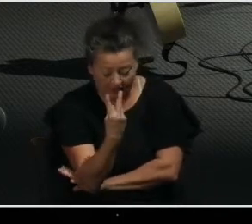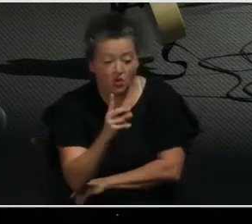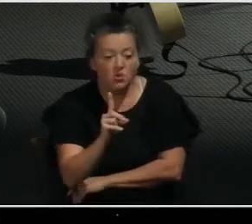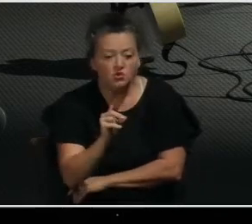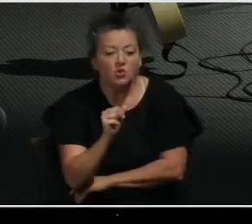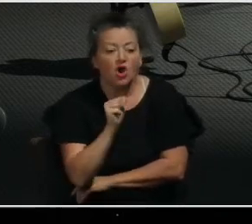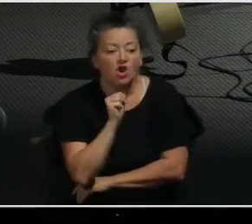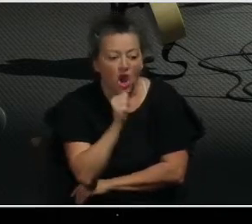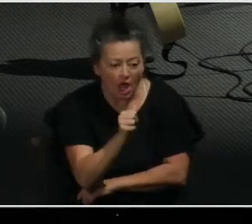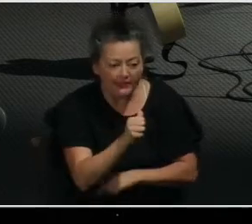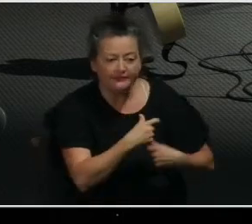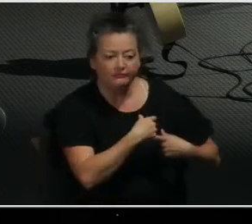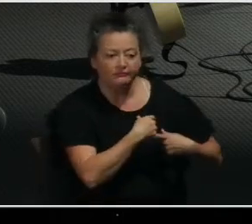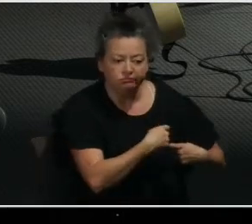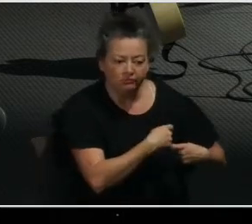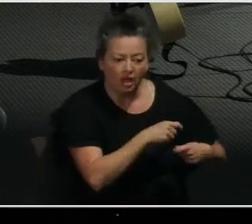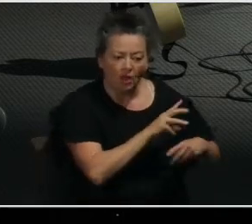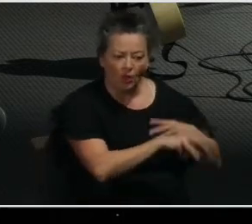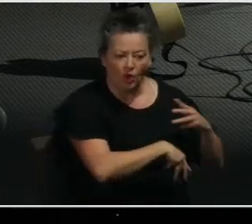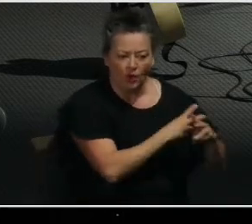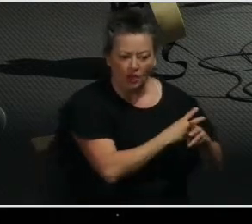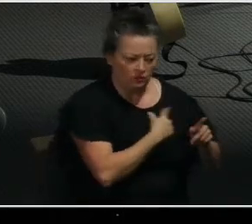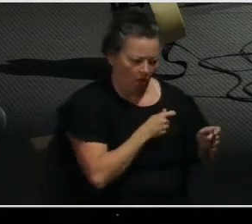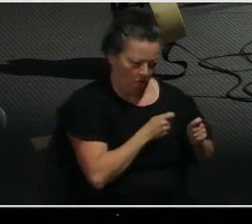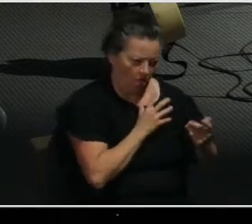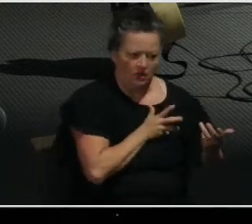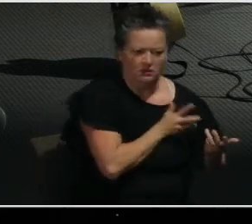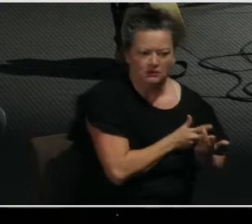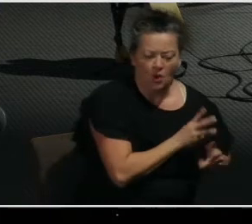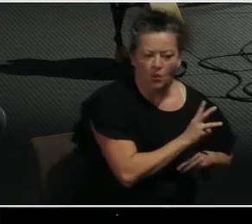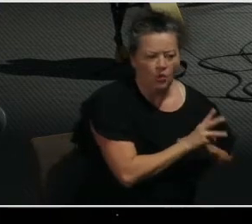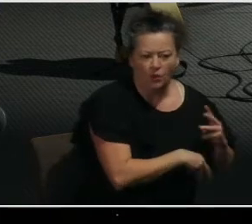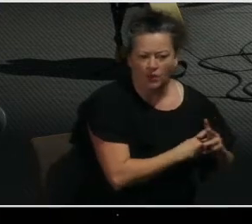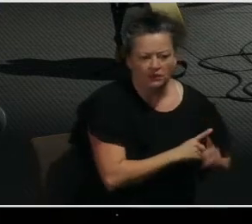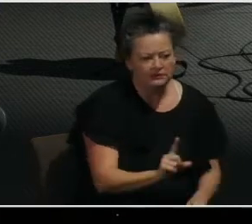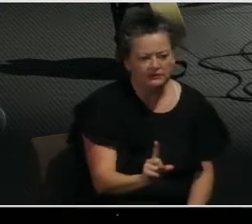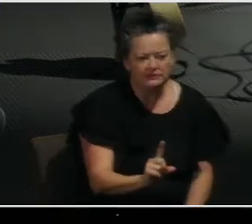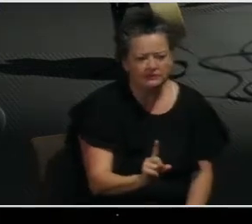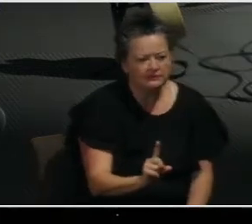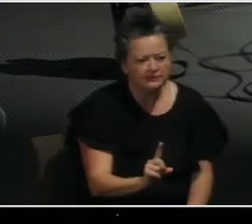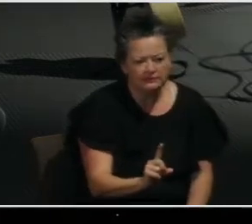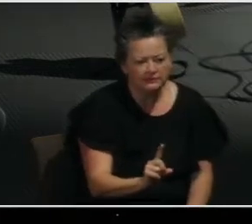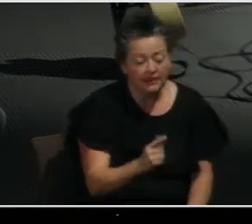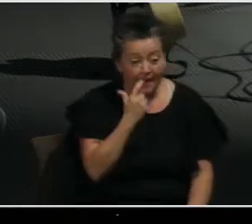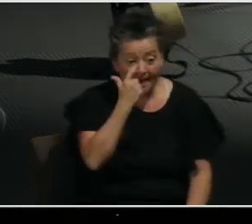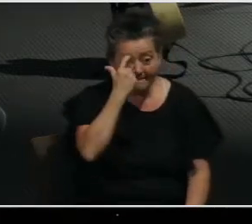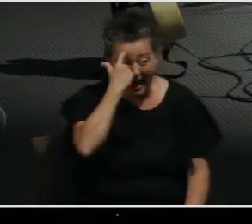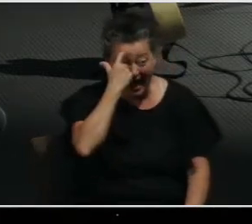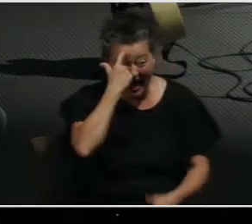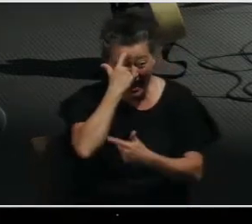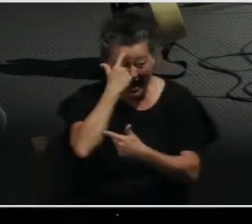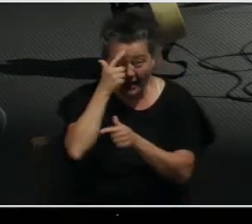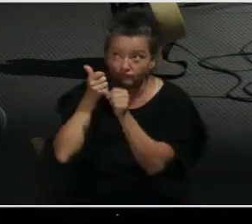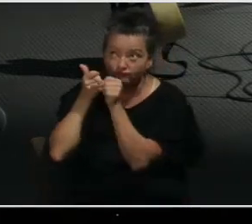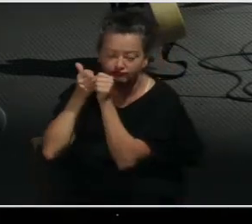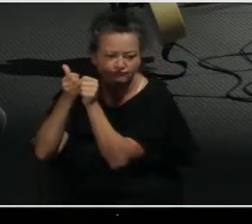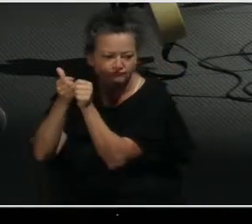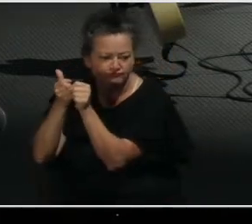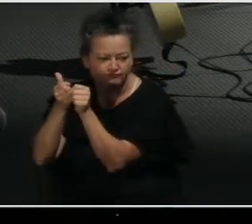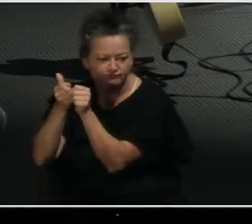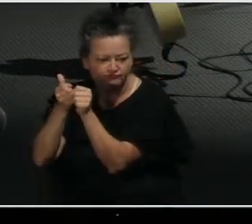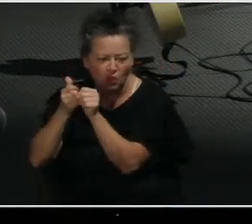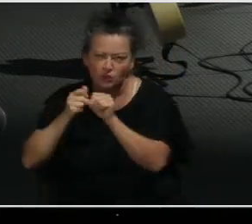by the renewal of your mind that by testing you may discern what is the will of God,